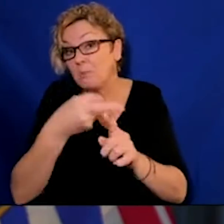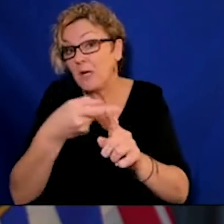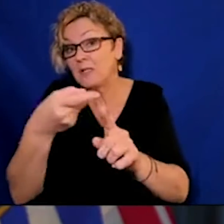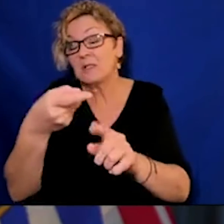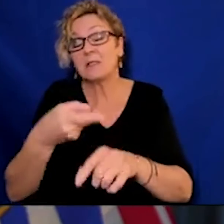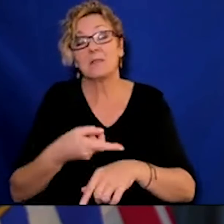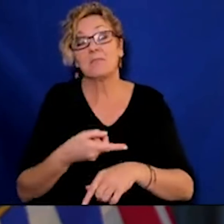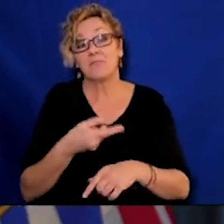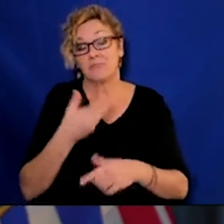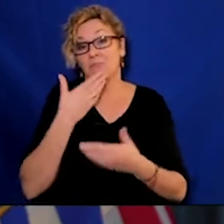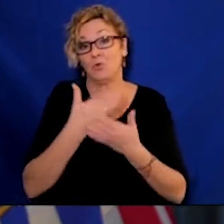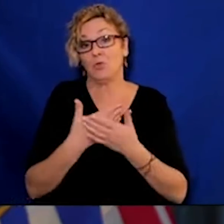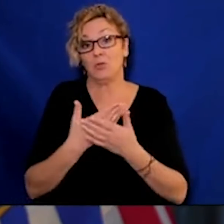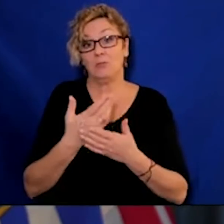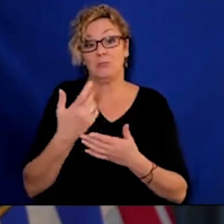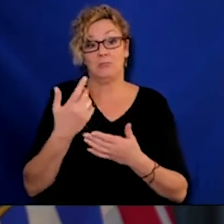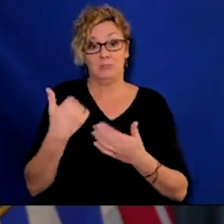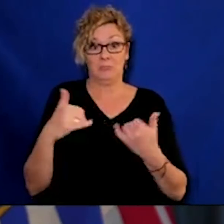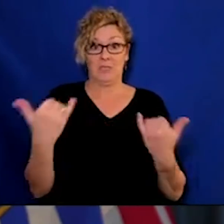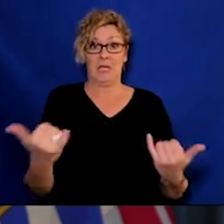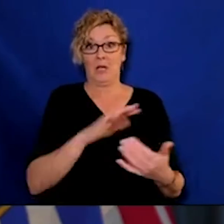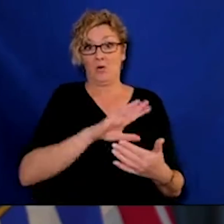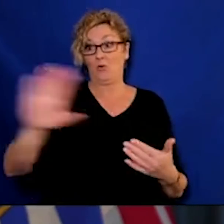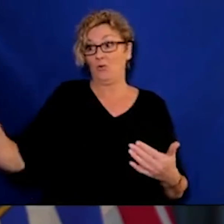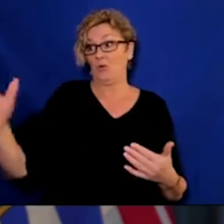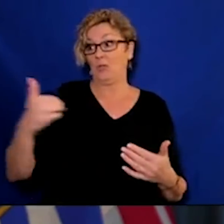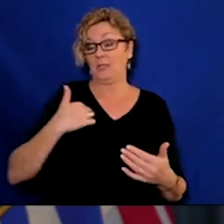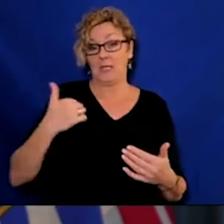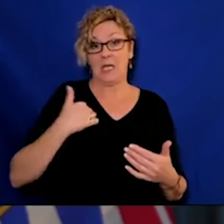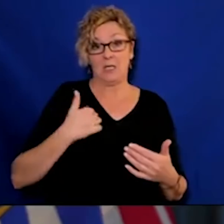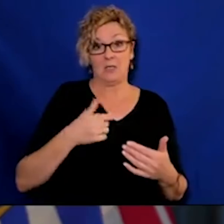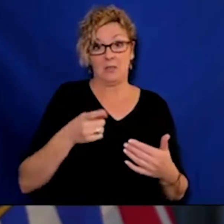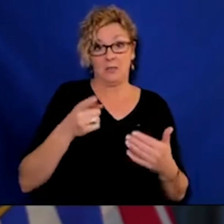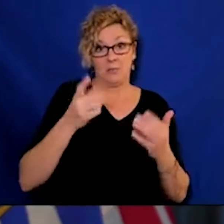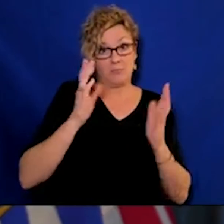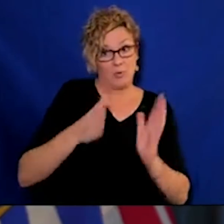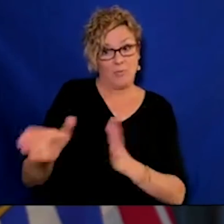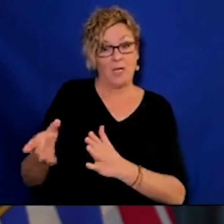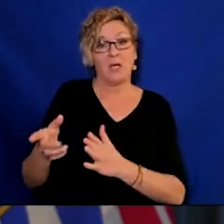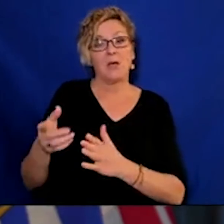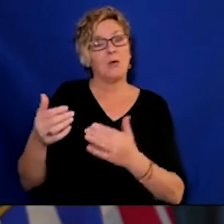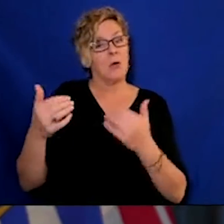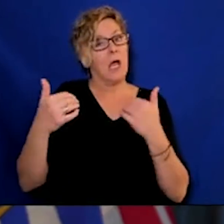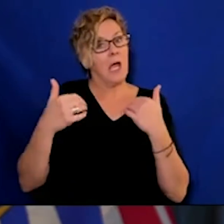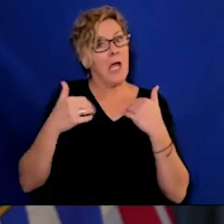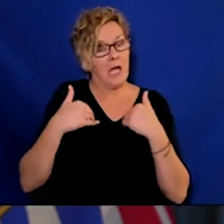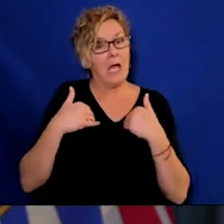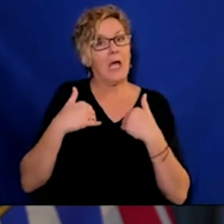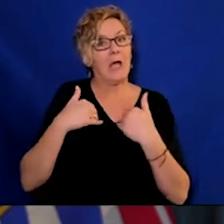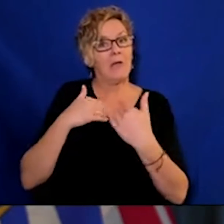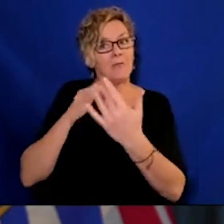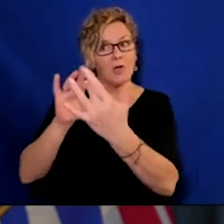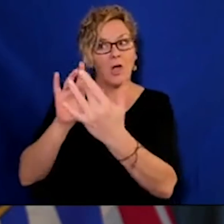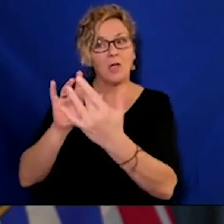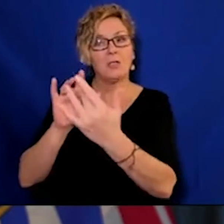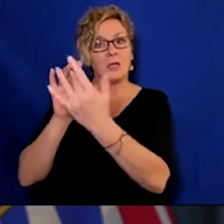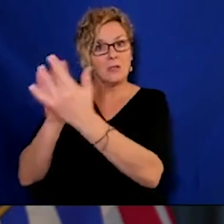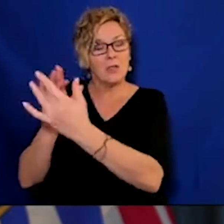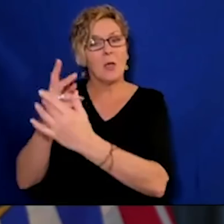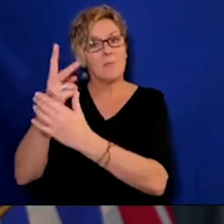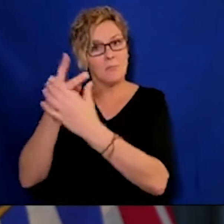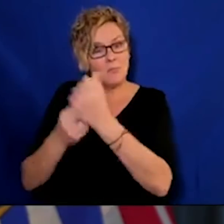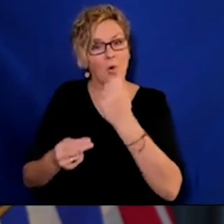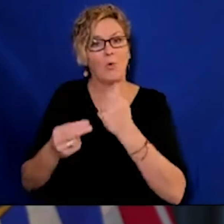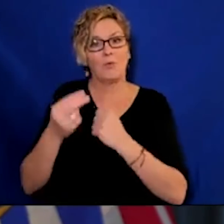the country, the federal government has a contract with both of these companies, both Pfizer and Moderna, to receive vaccine here in